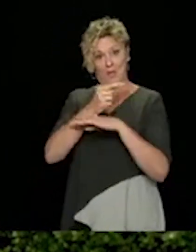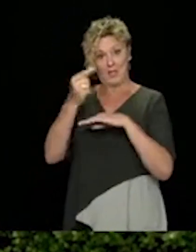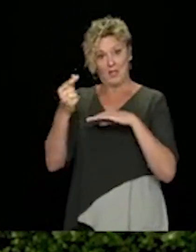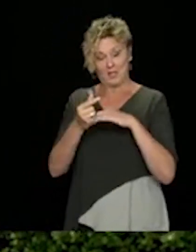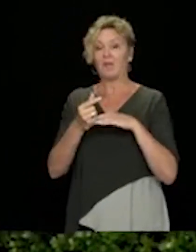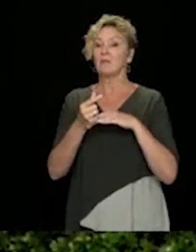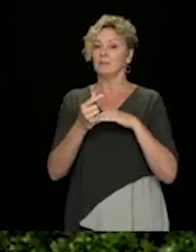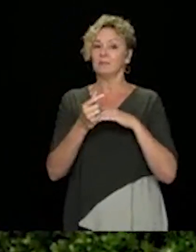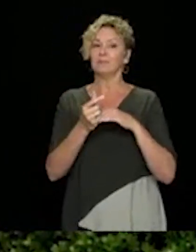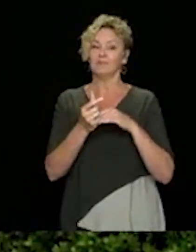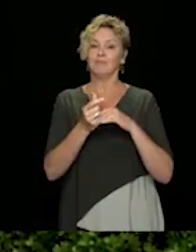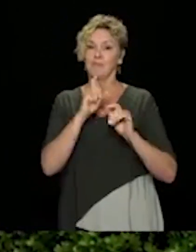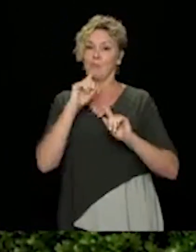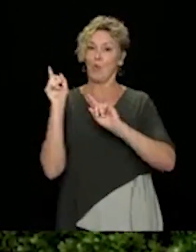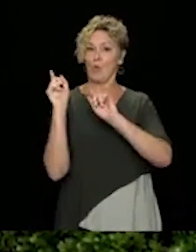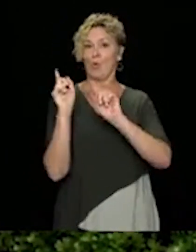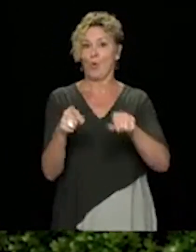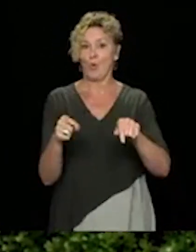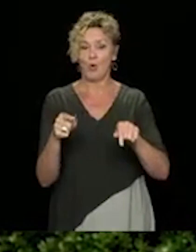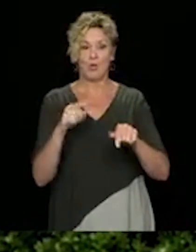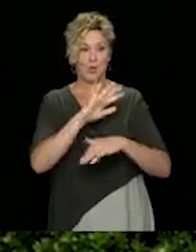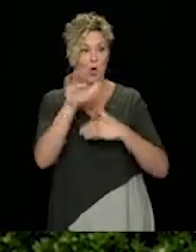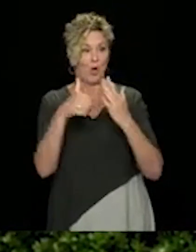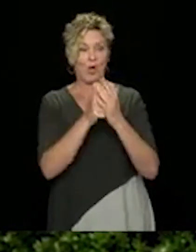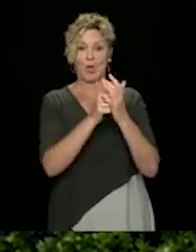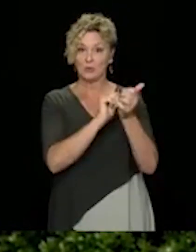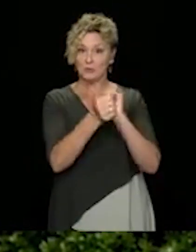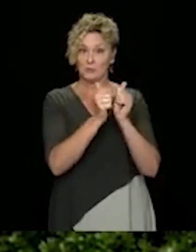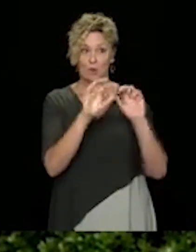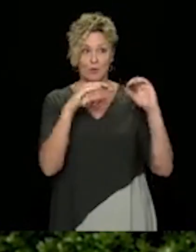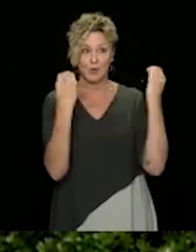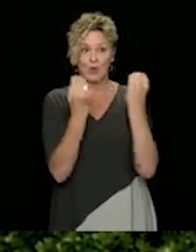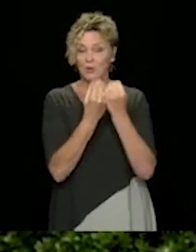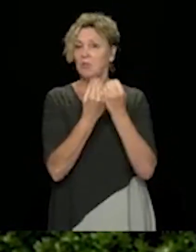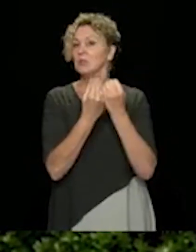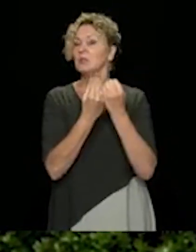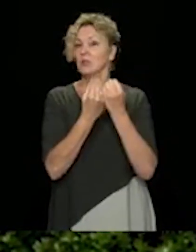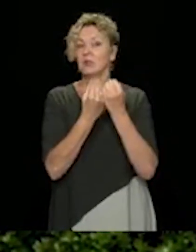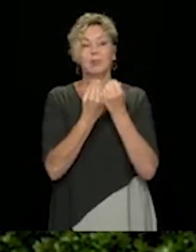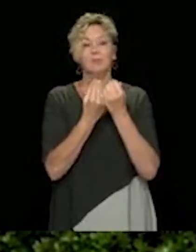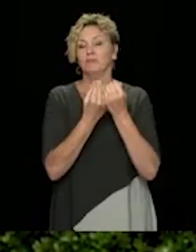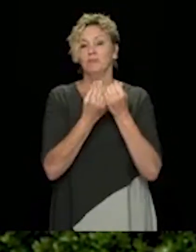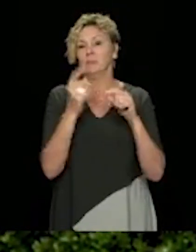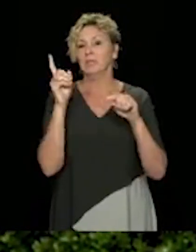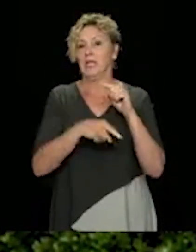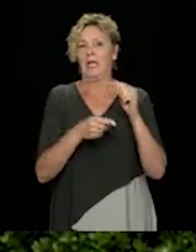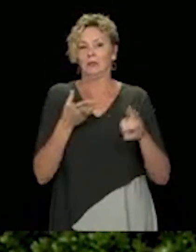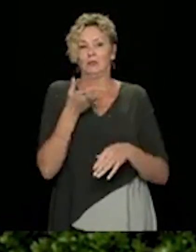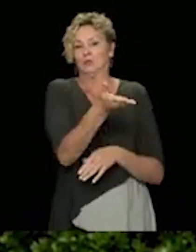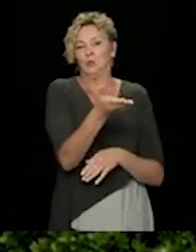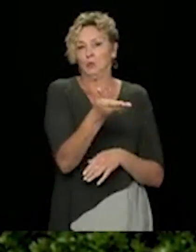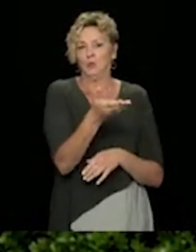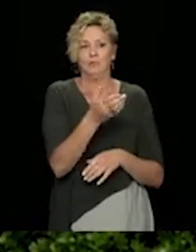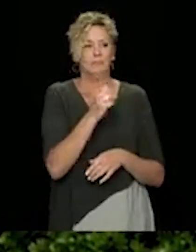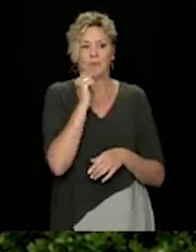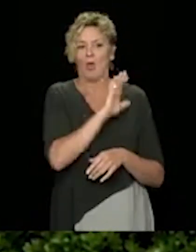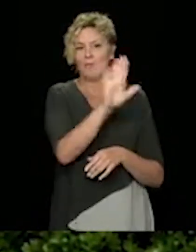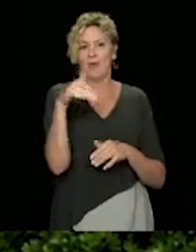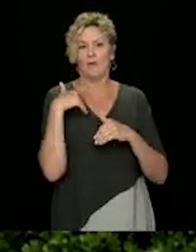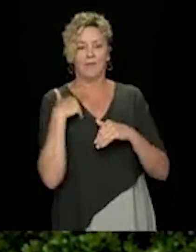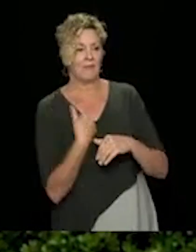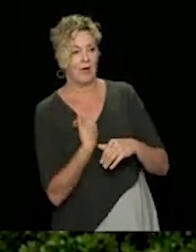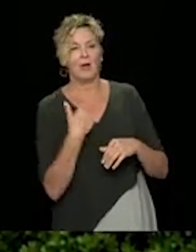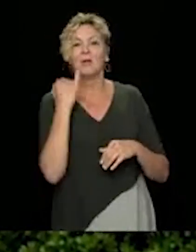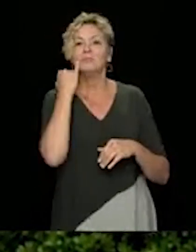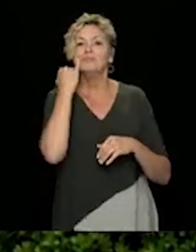an order protecting all of these associations and their volunteers from any litigation as a result of